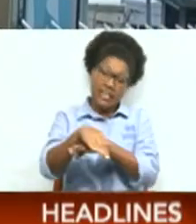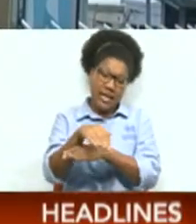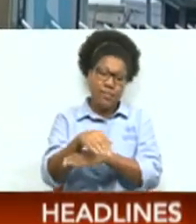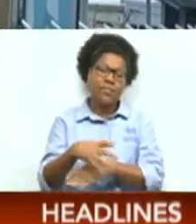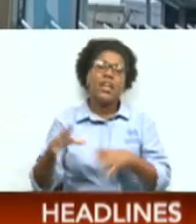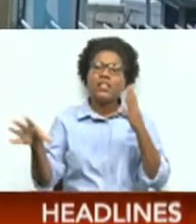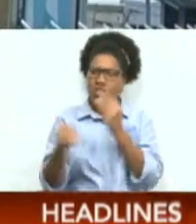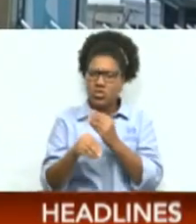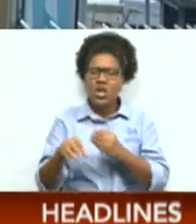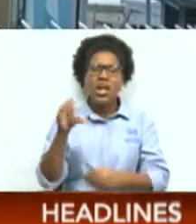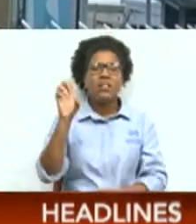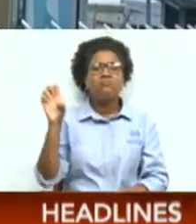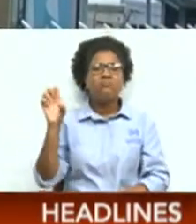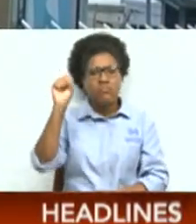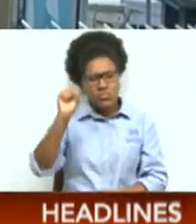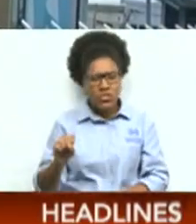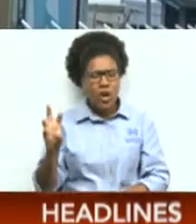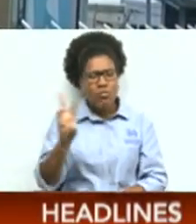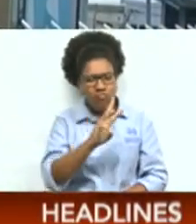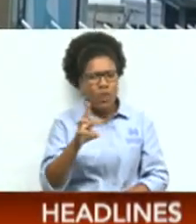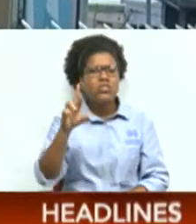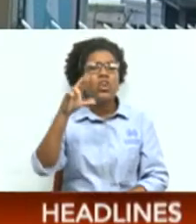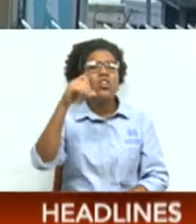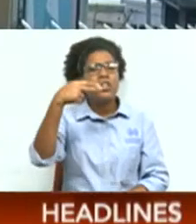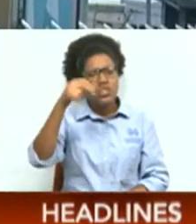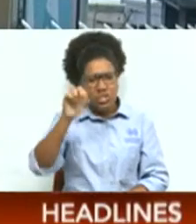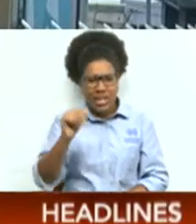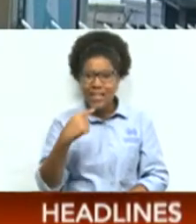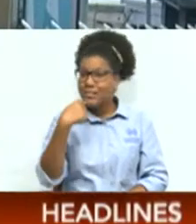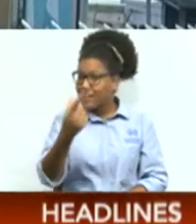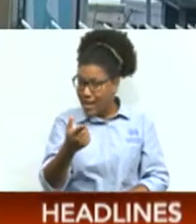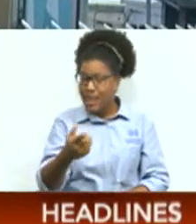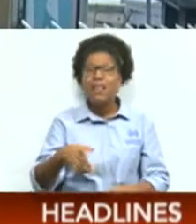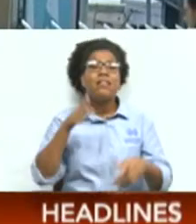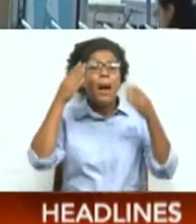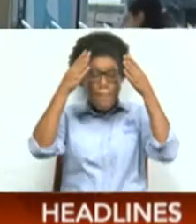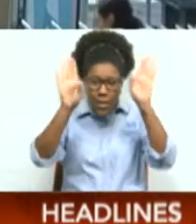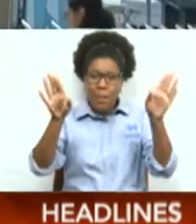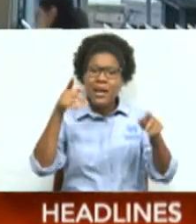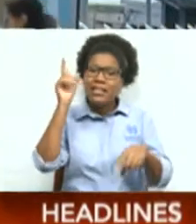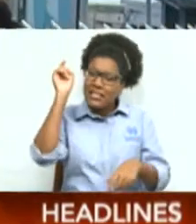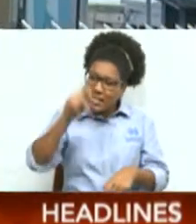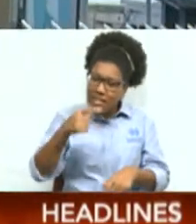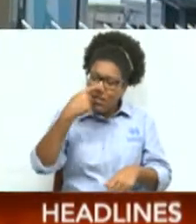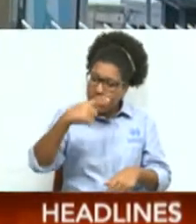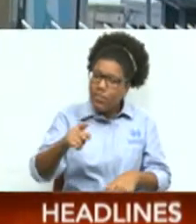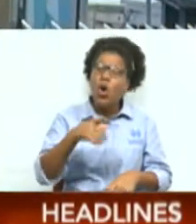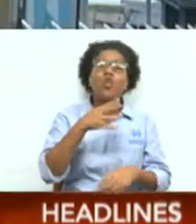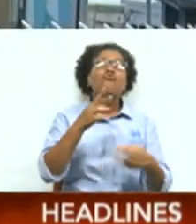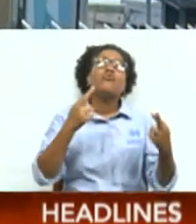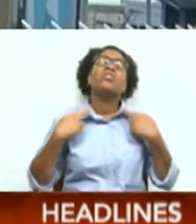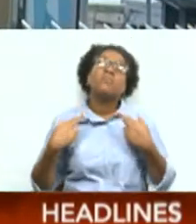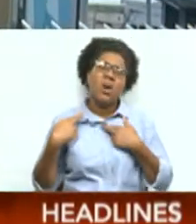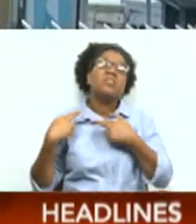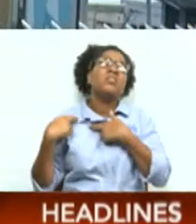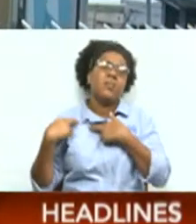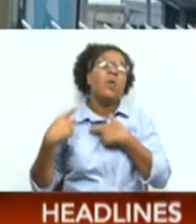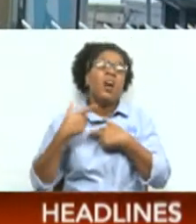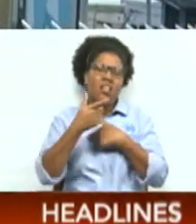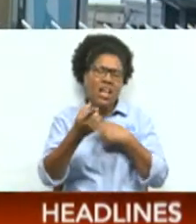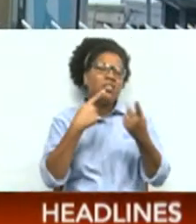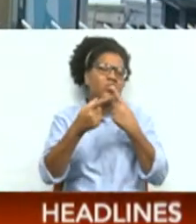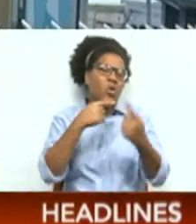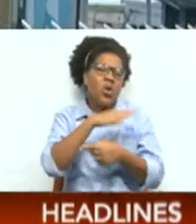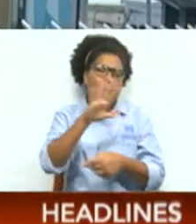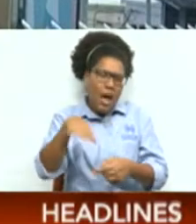SWRHA said it is both reminding and cautioning members of the public of the need for responsible commentary, particularly in